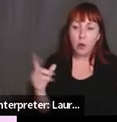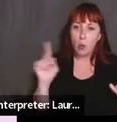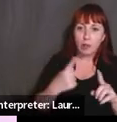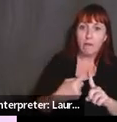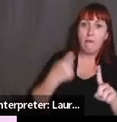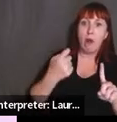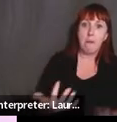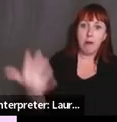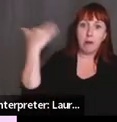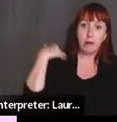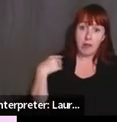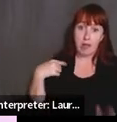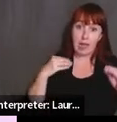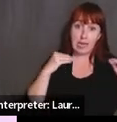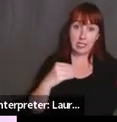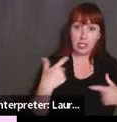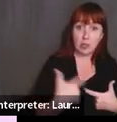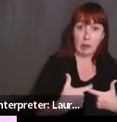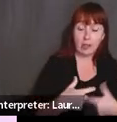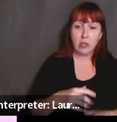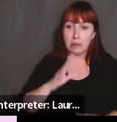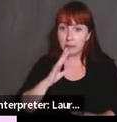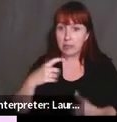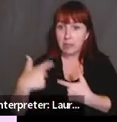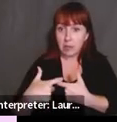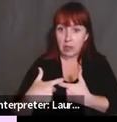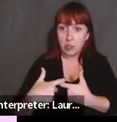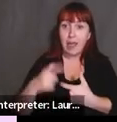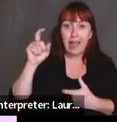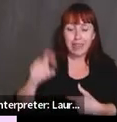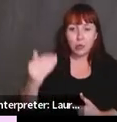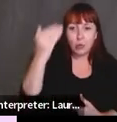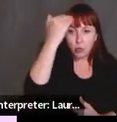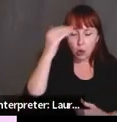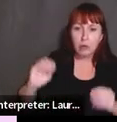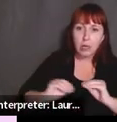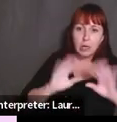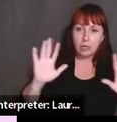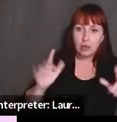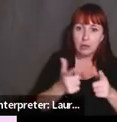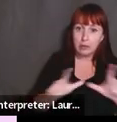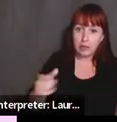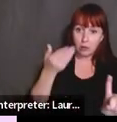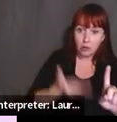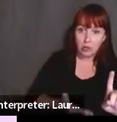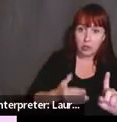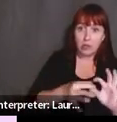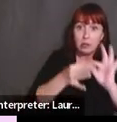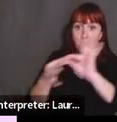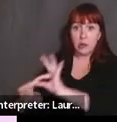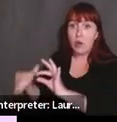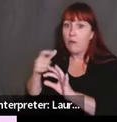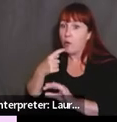example, I teach Spanish, I'm a Spanish speaker. I need to be aware that it's the language, the language of the colonizers,